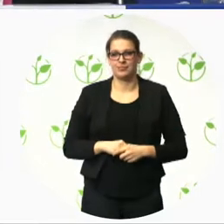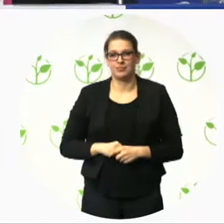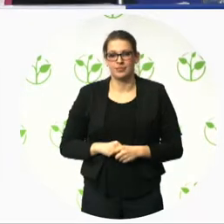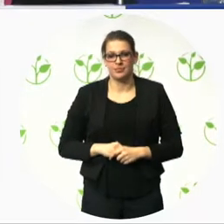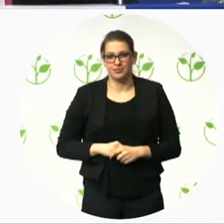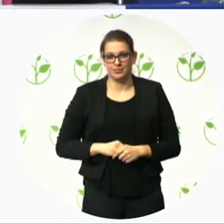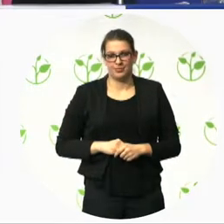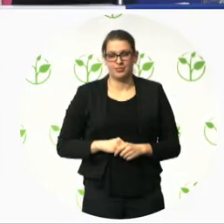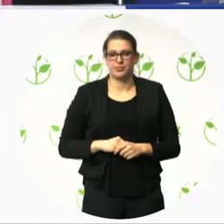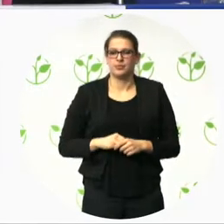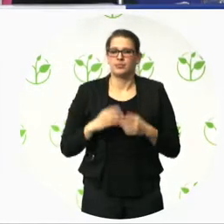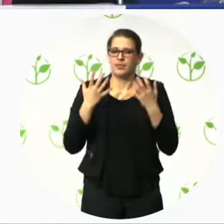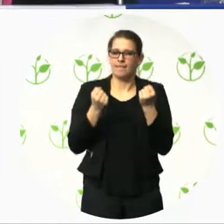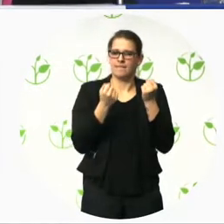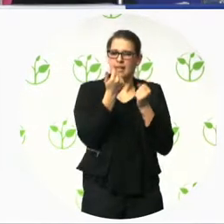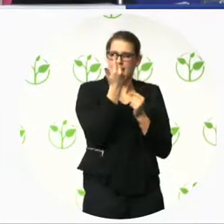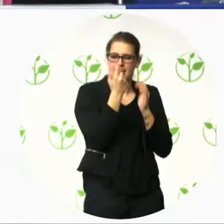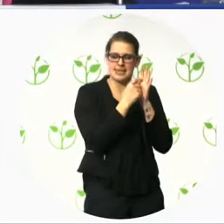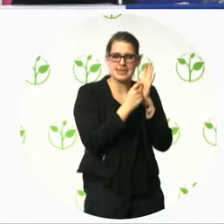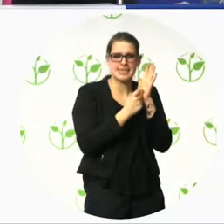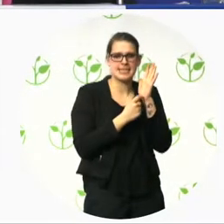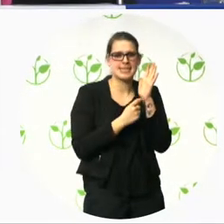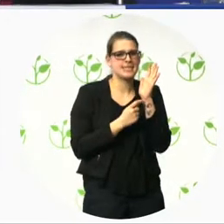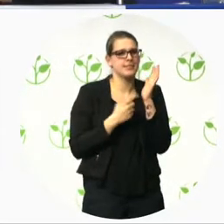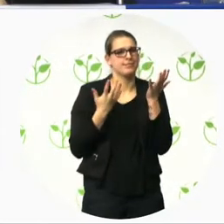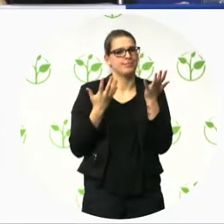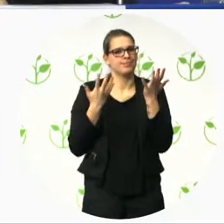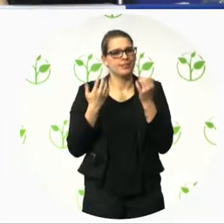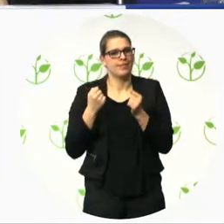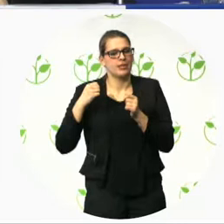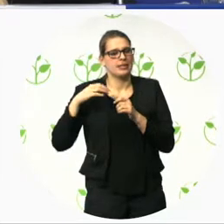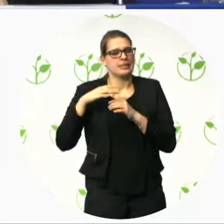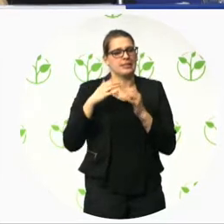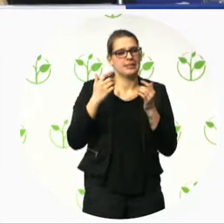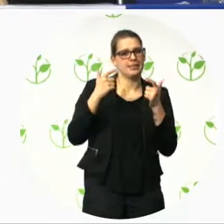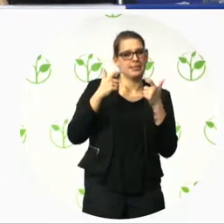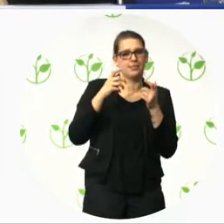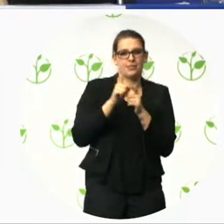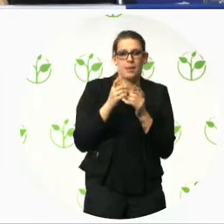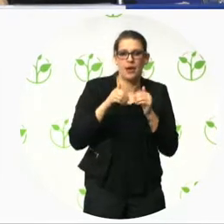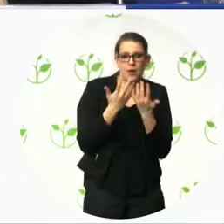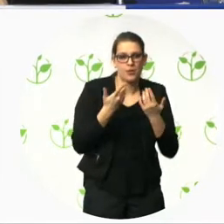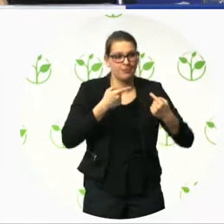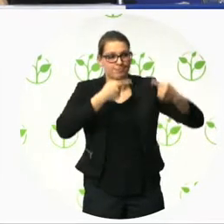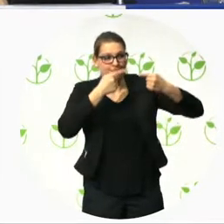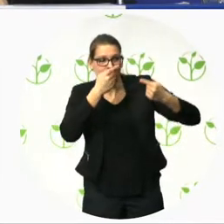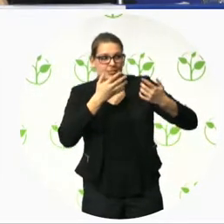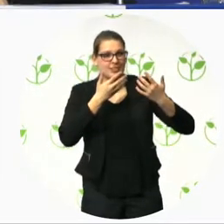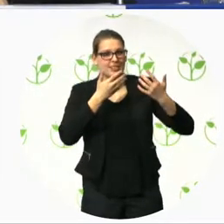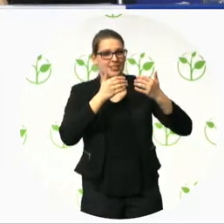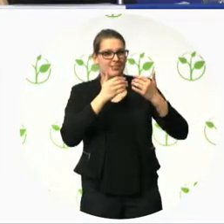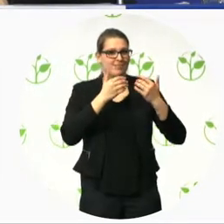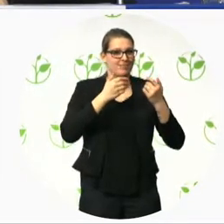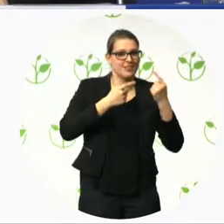market, more competition and a better provision of accessibility solutions and, in the end,